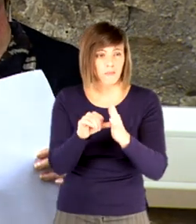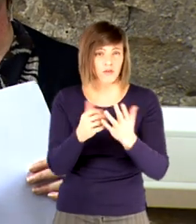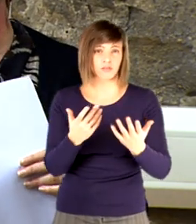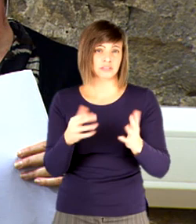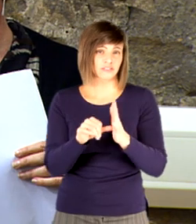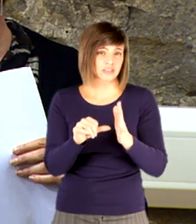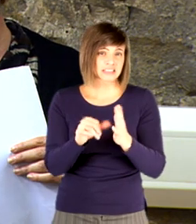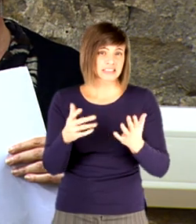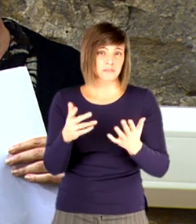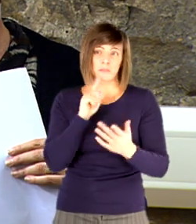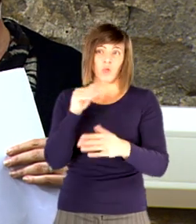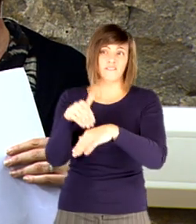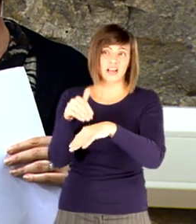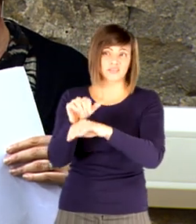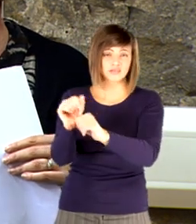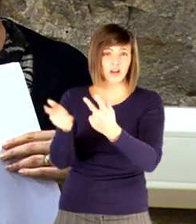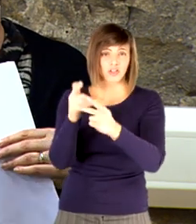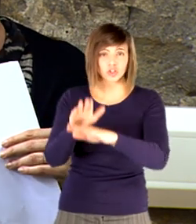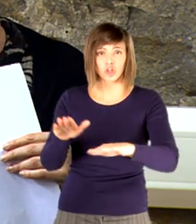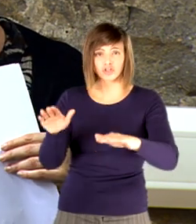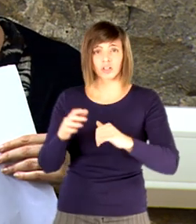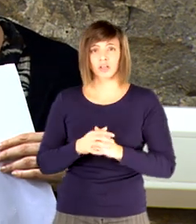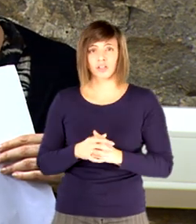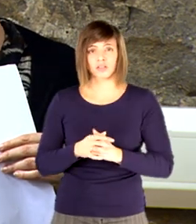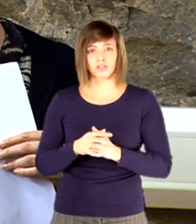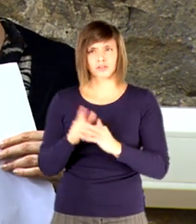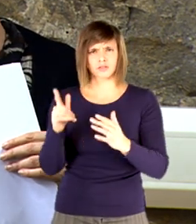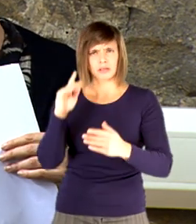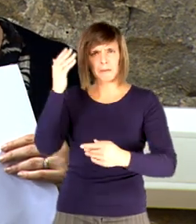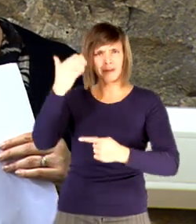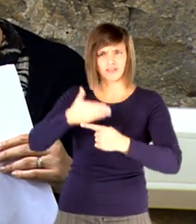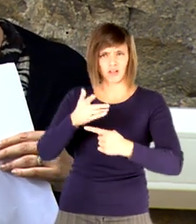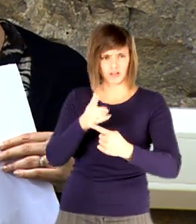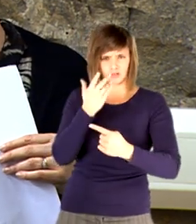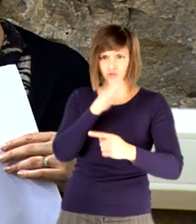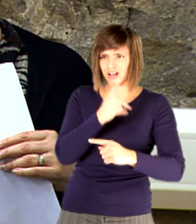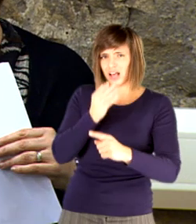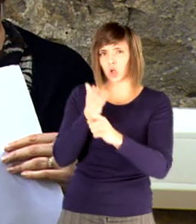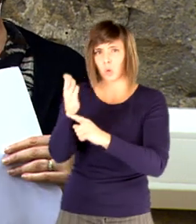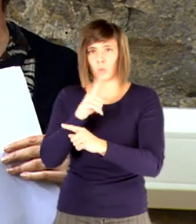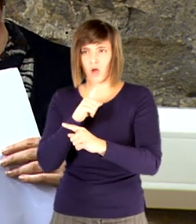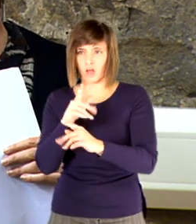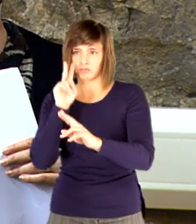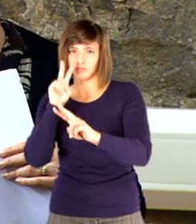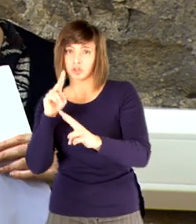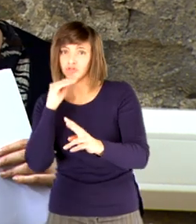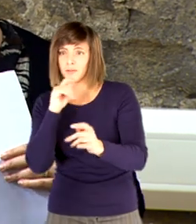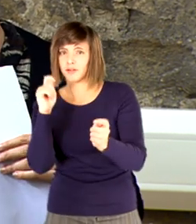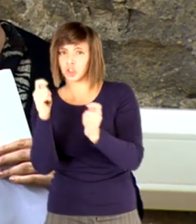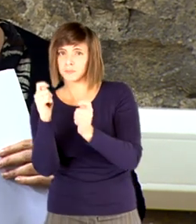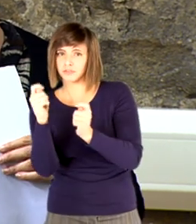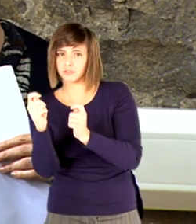difficulties, would that disrupt the other children. That in itself isn't a barrier to the child going there because they have to look at what